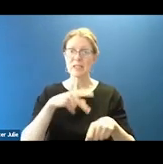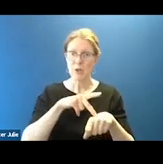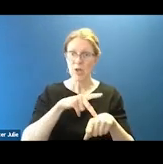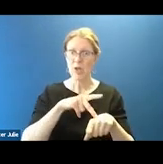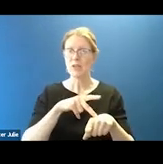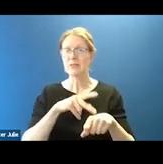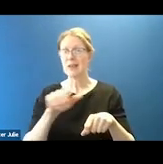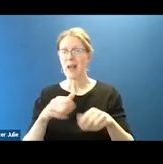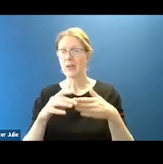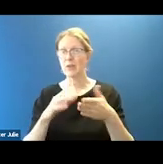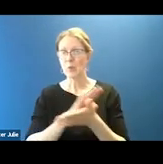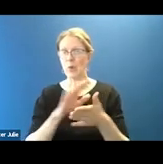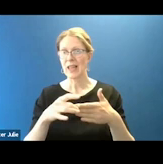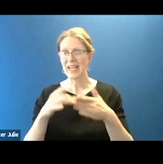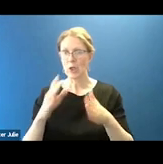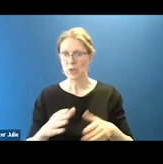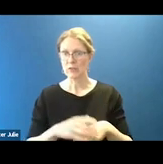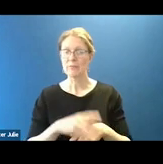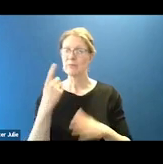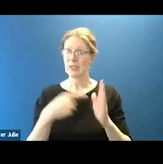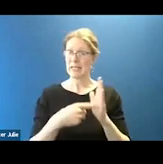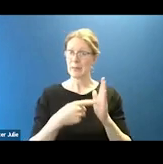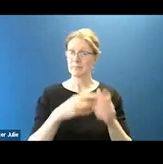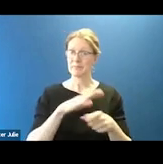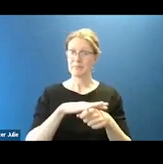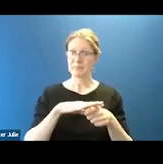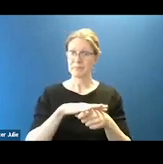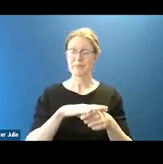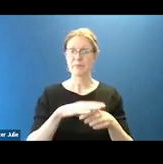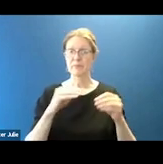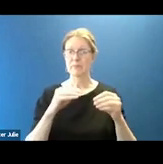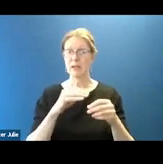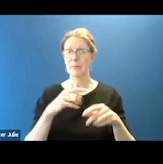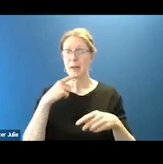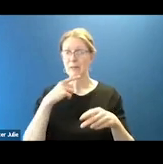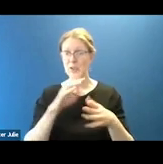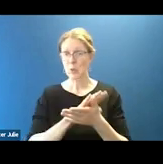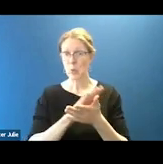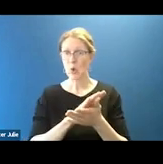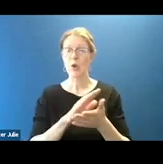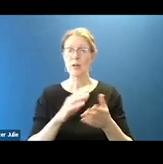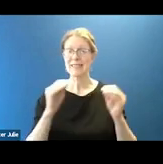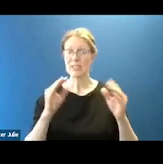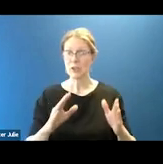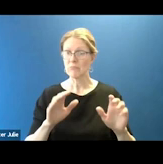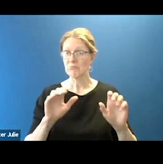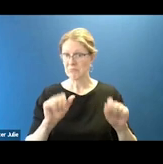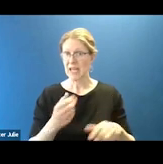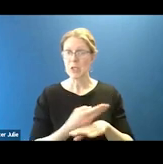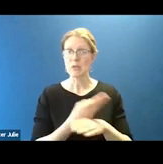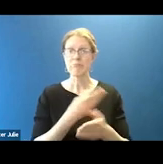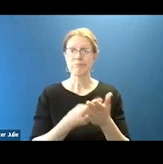For example, your local public school's art or music teacher could use these funds to attend a conference to refine new skills